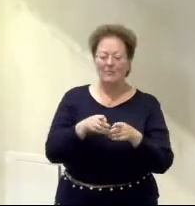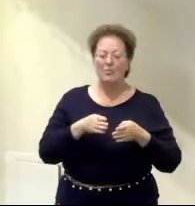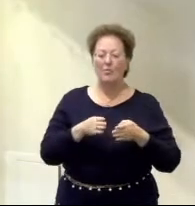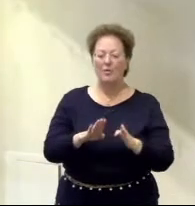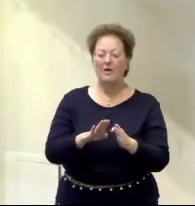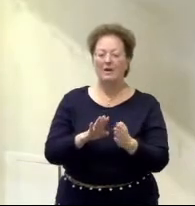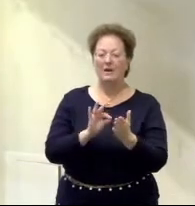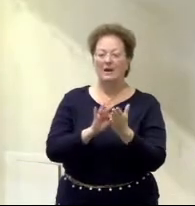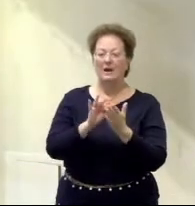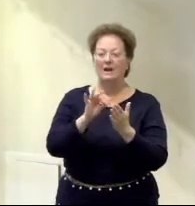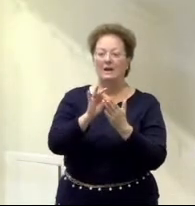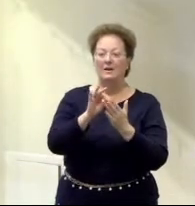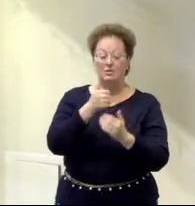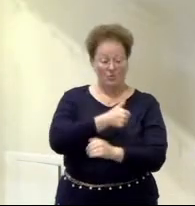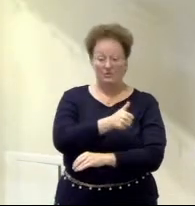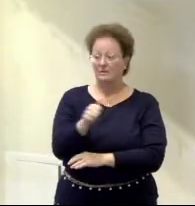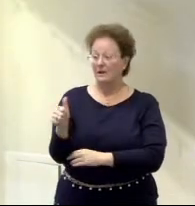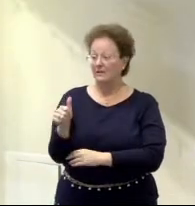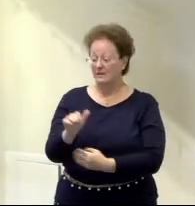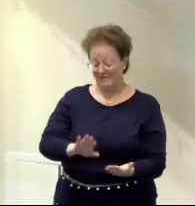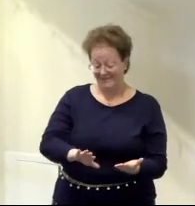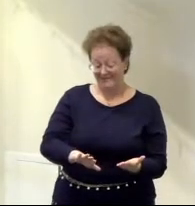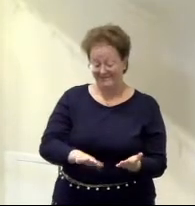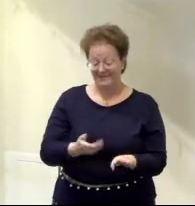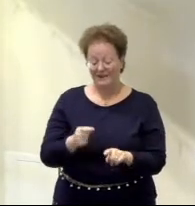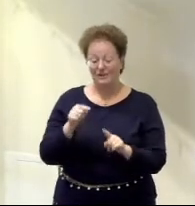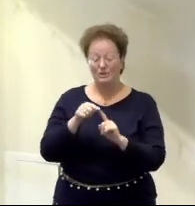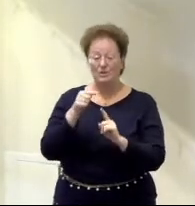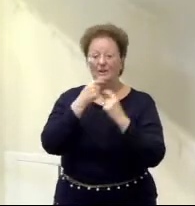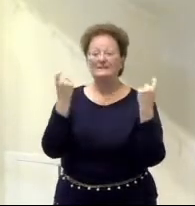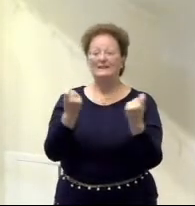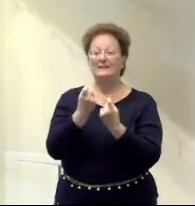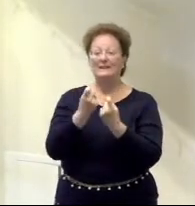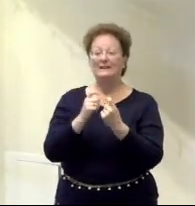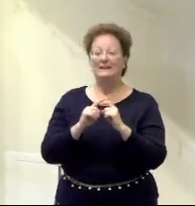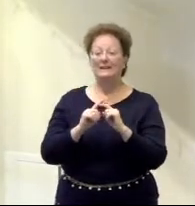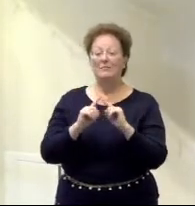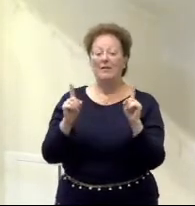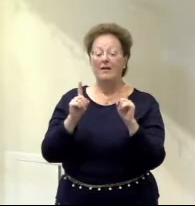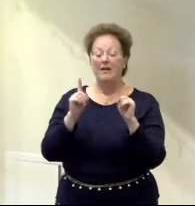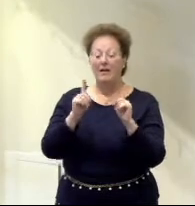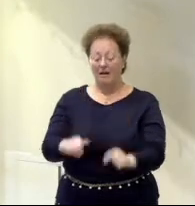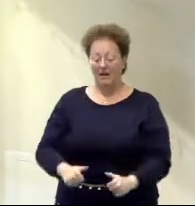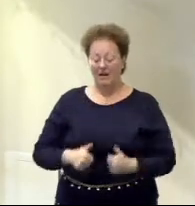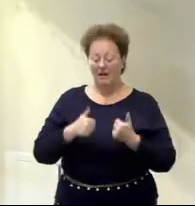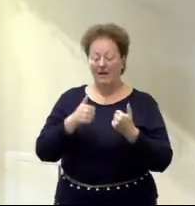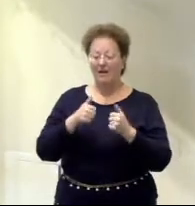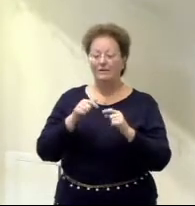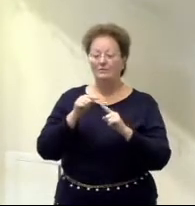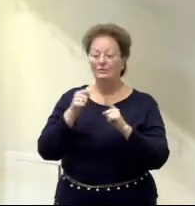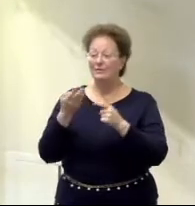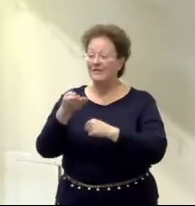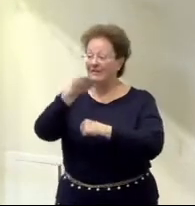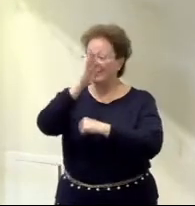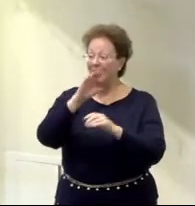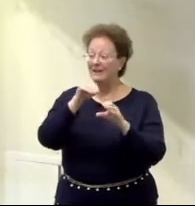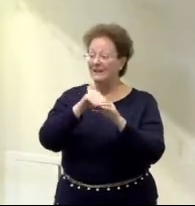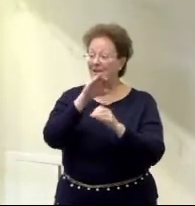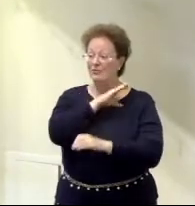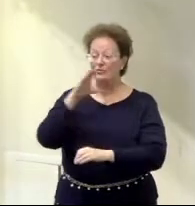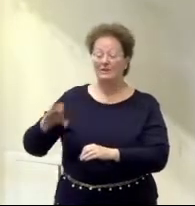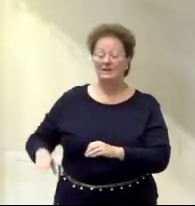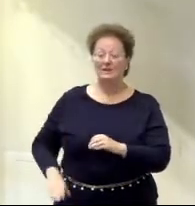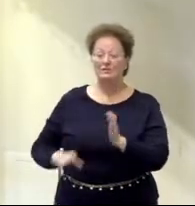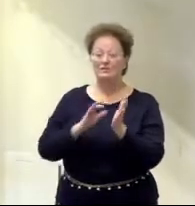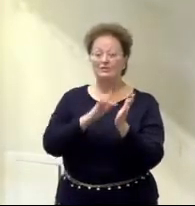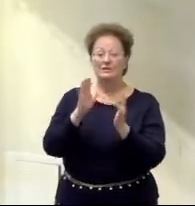yourselves dead to sin, but alive to God in Christ Jesus. Because we're baptized into Christ, we're no longer slaves to sin.